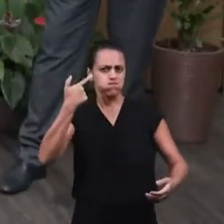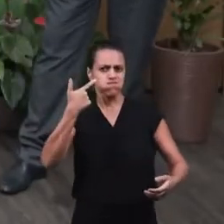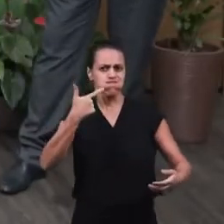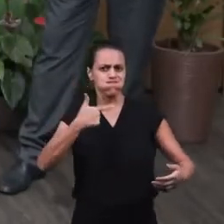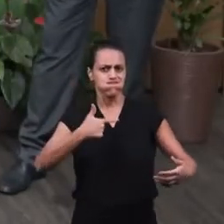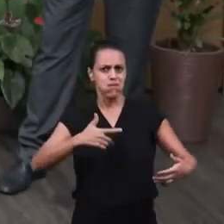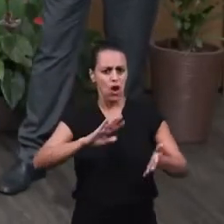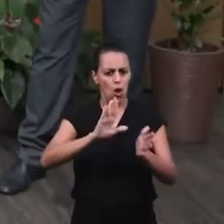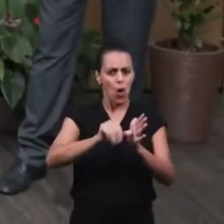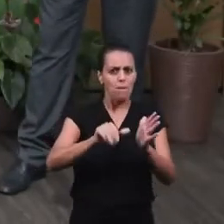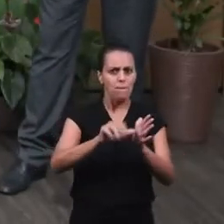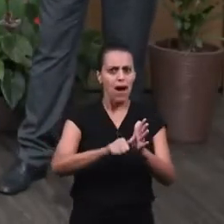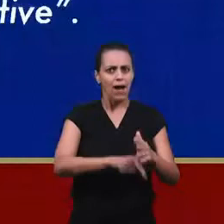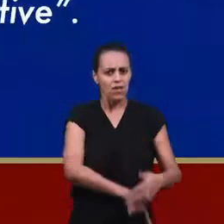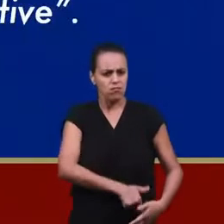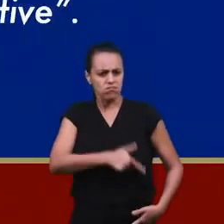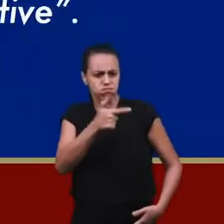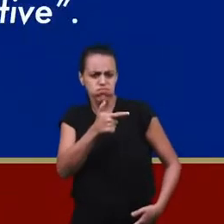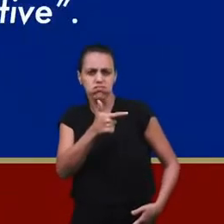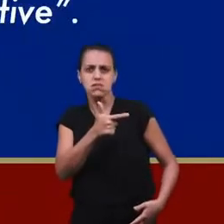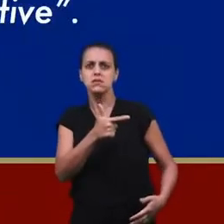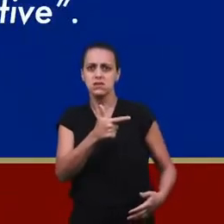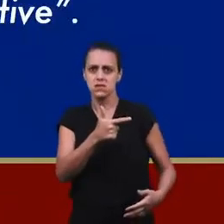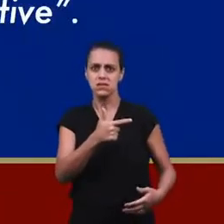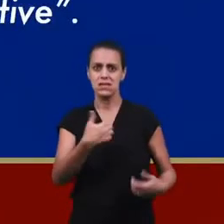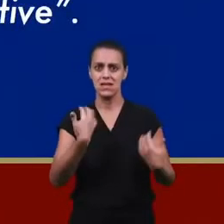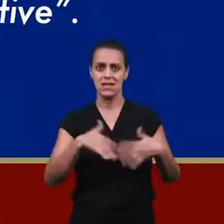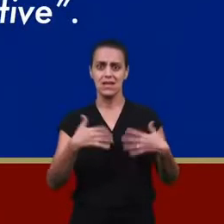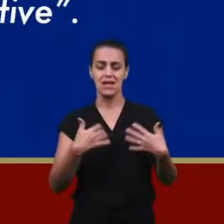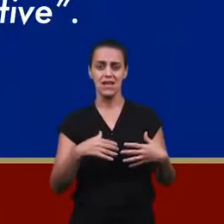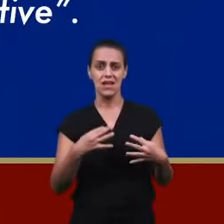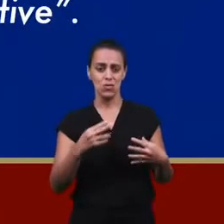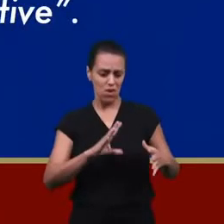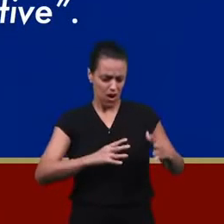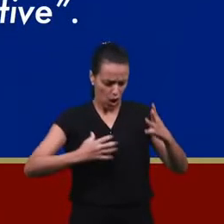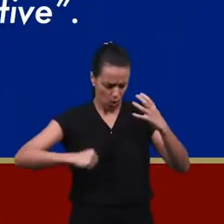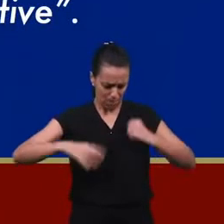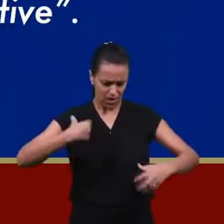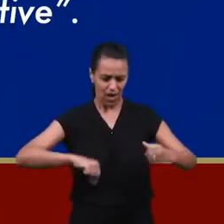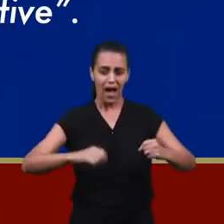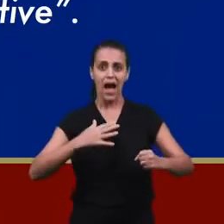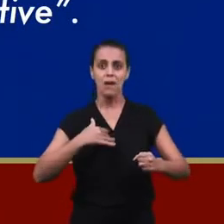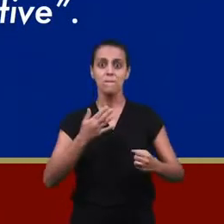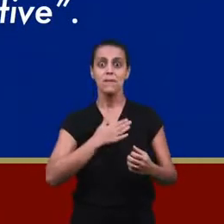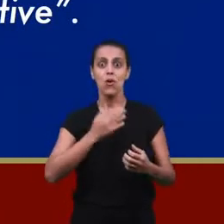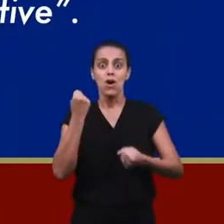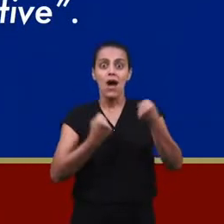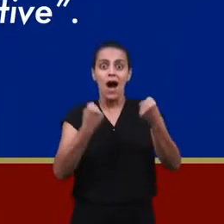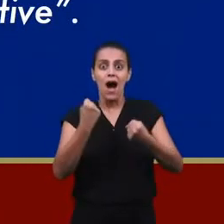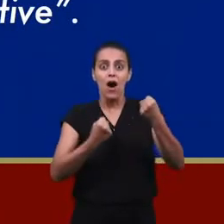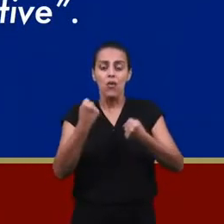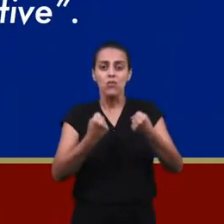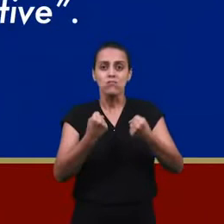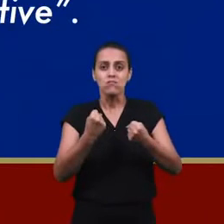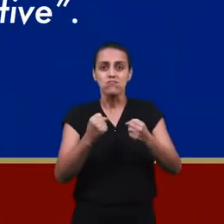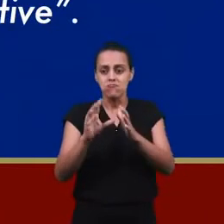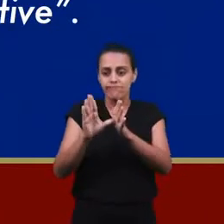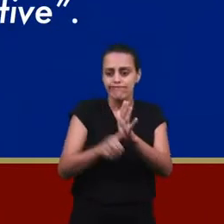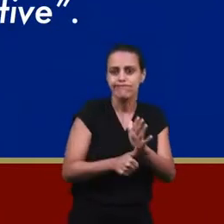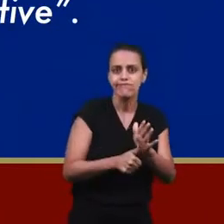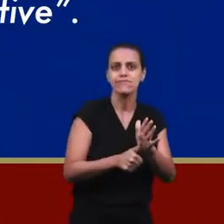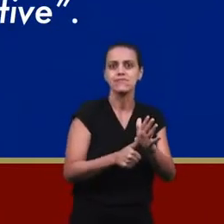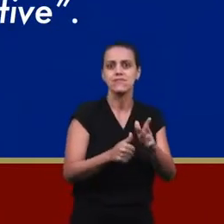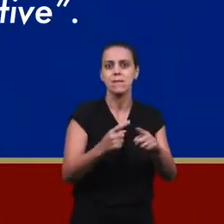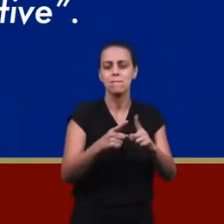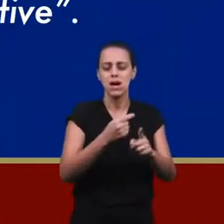armed robbers. The robbers were taking my car, but in my heart, I